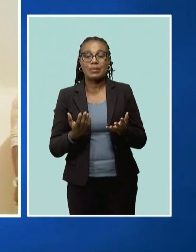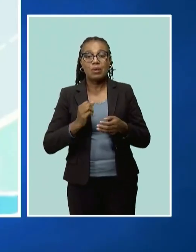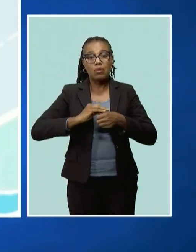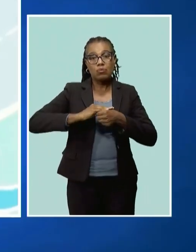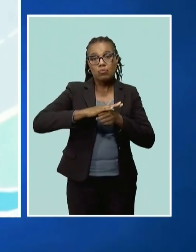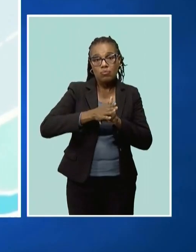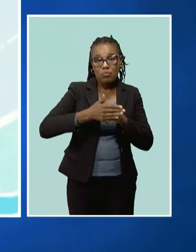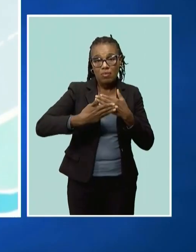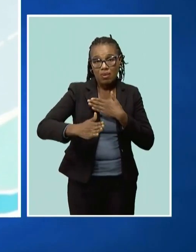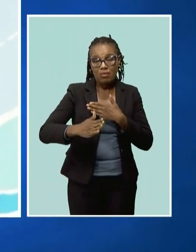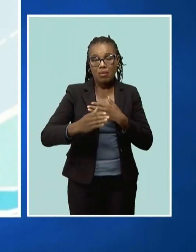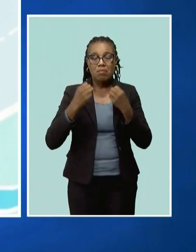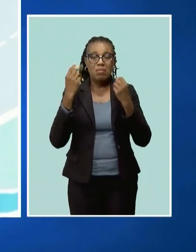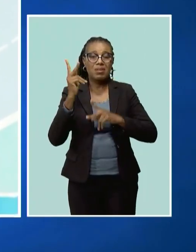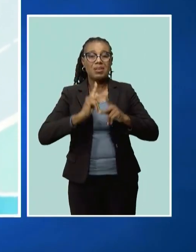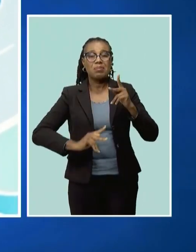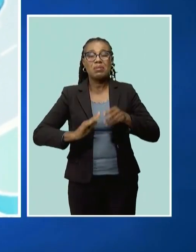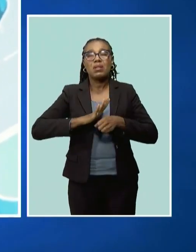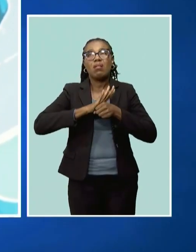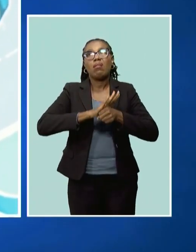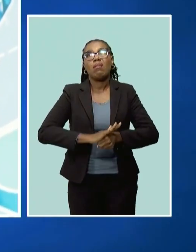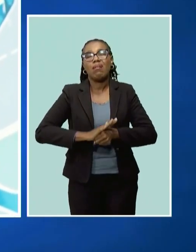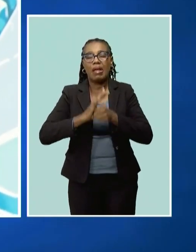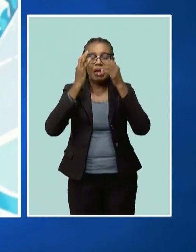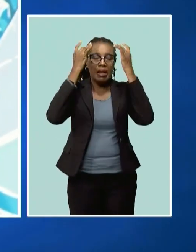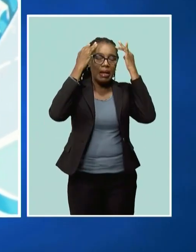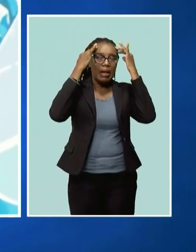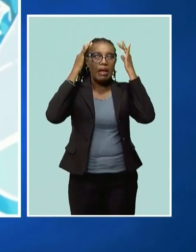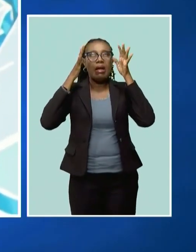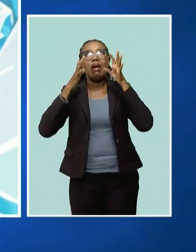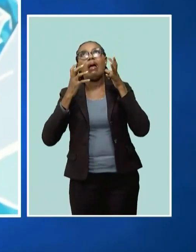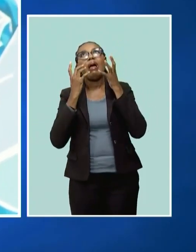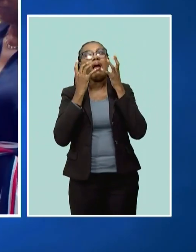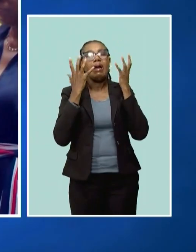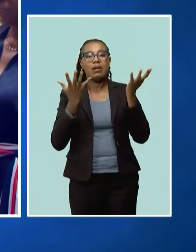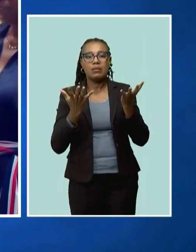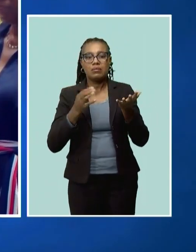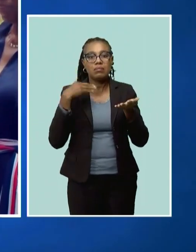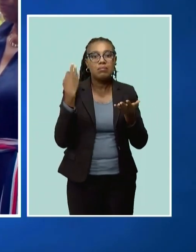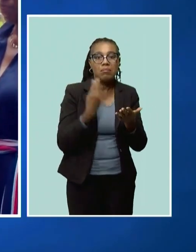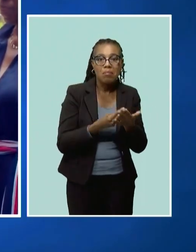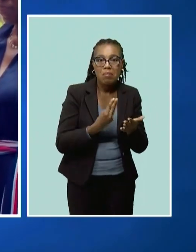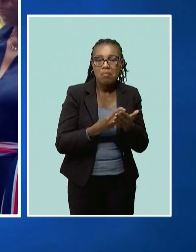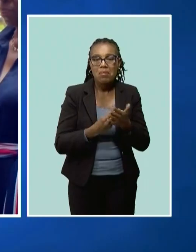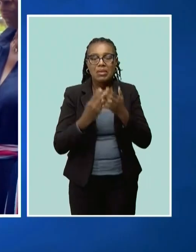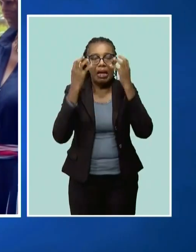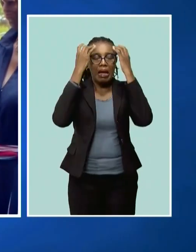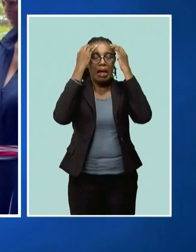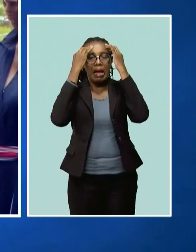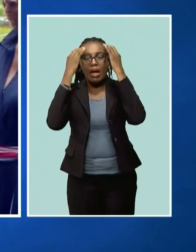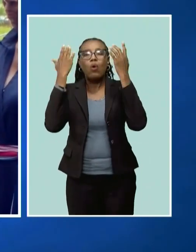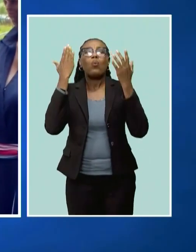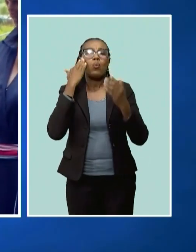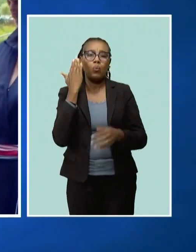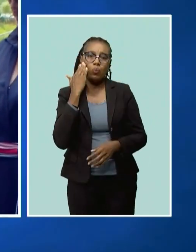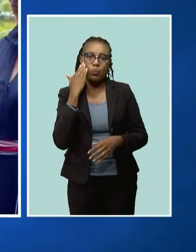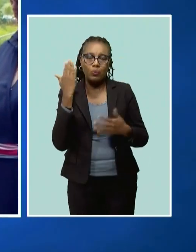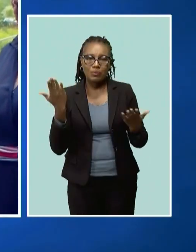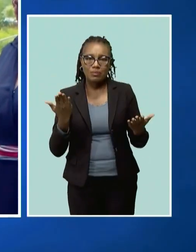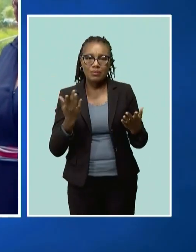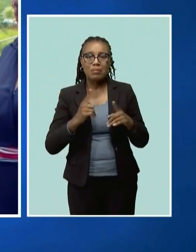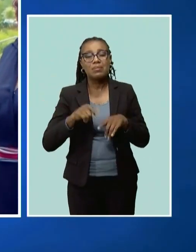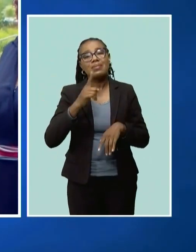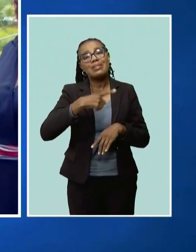are faced with daily, we know the stressors, we know the financial implications post-COVID, that those